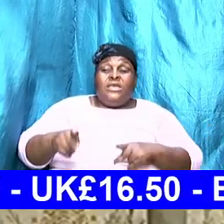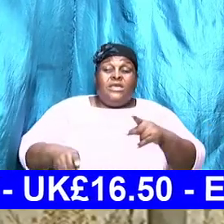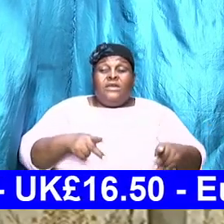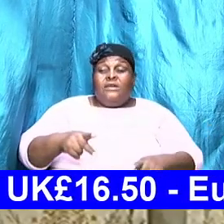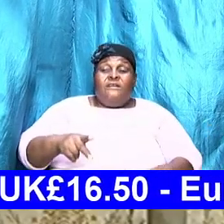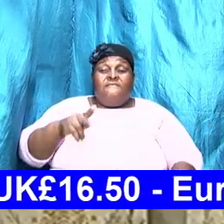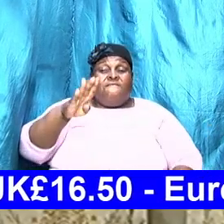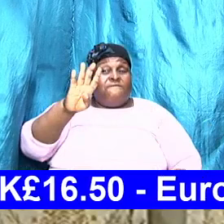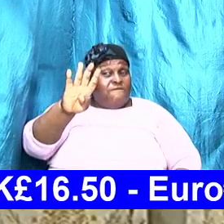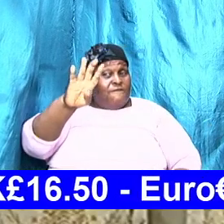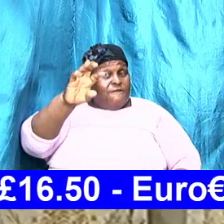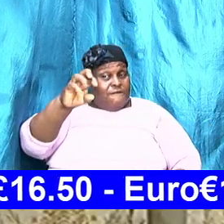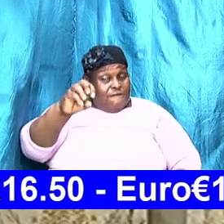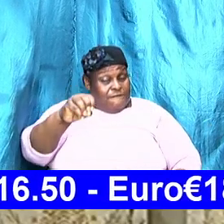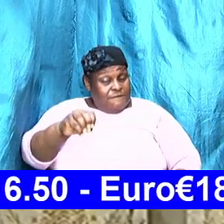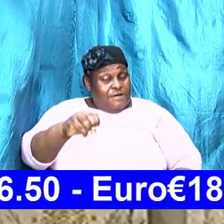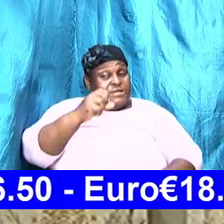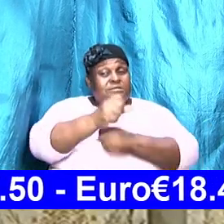years,